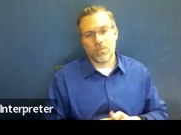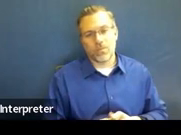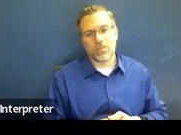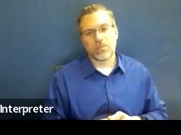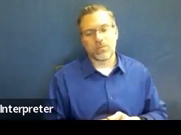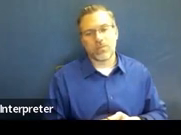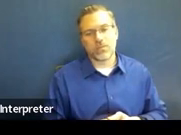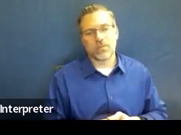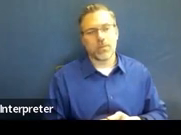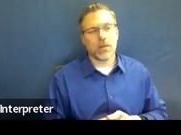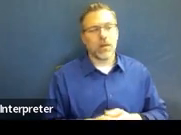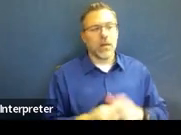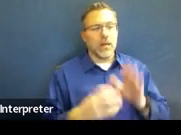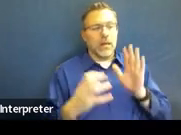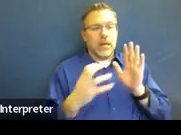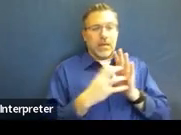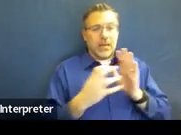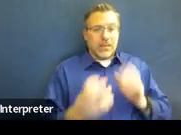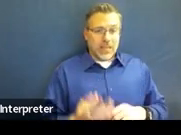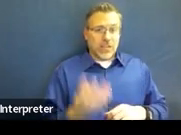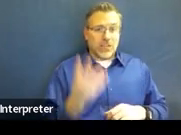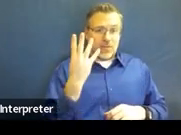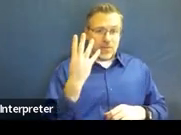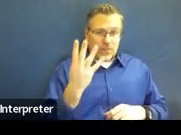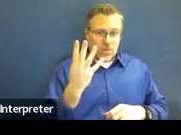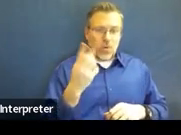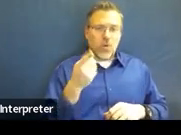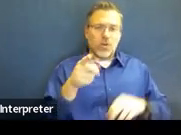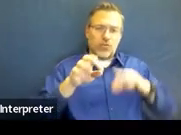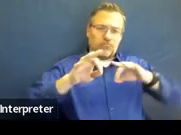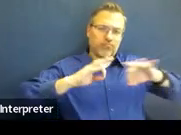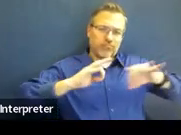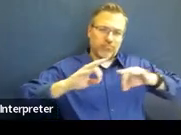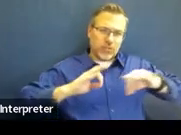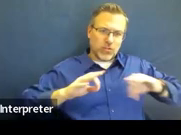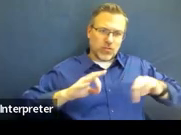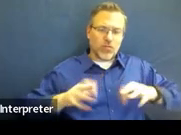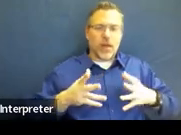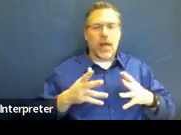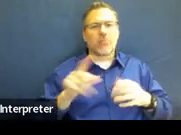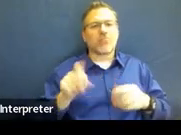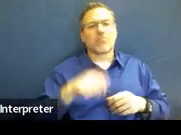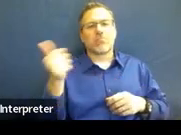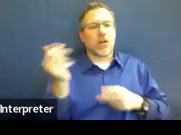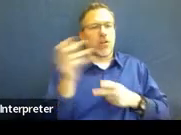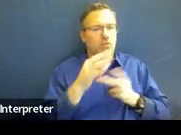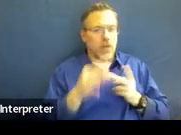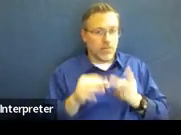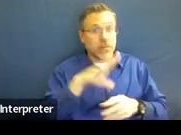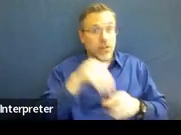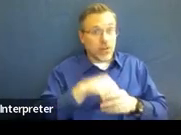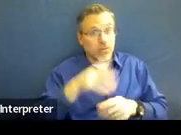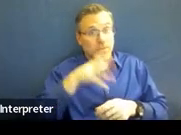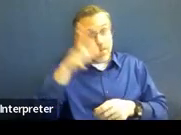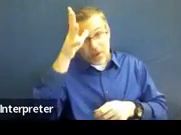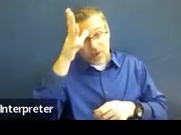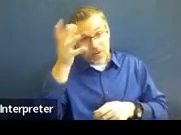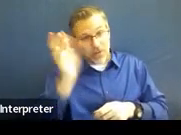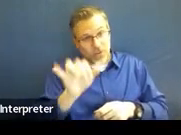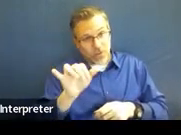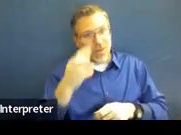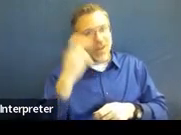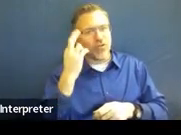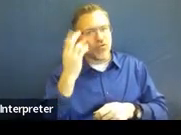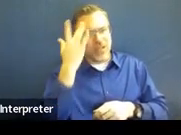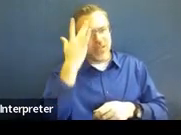Then, section four is where you describe any other options that the team, which includes the parent, considered, and the reasons